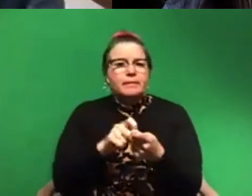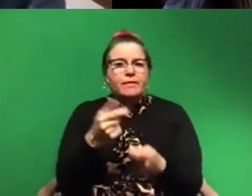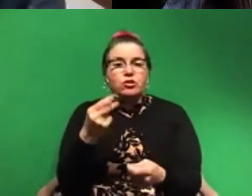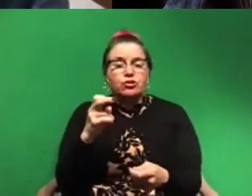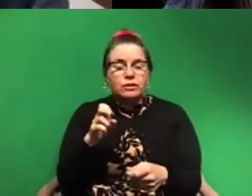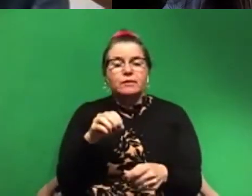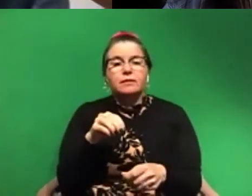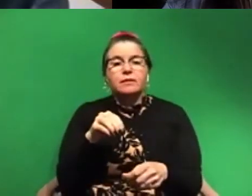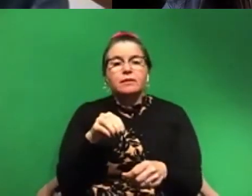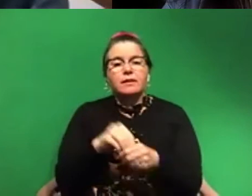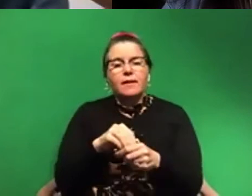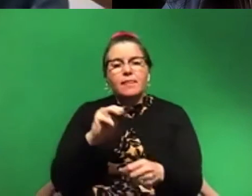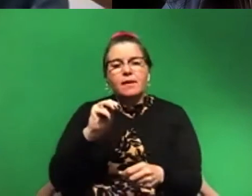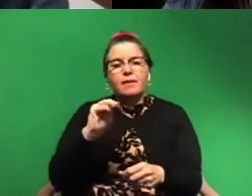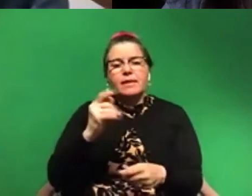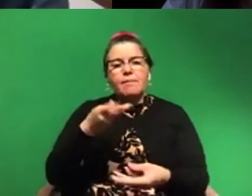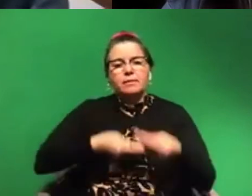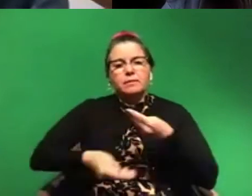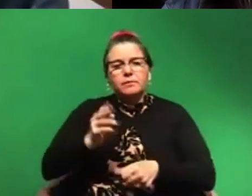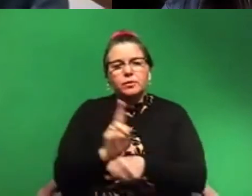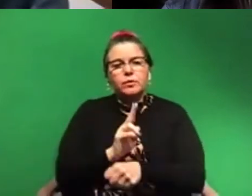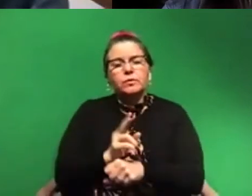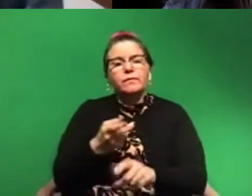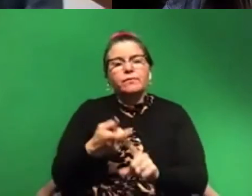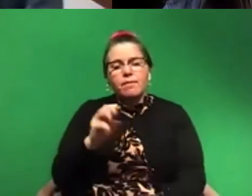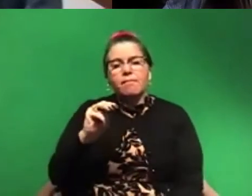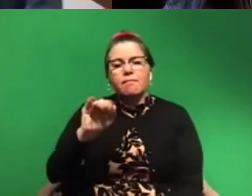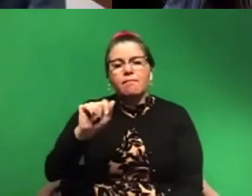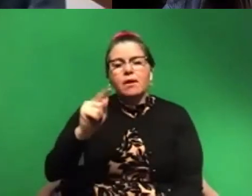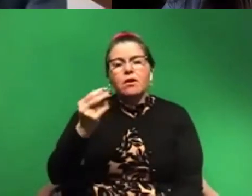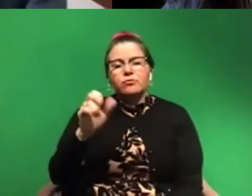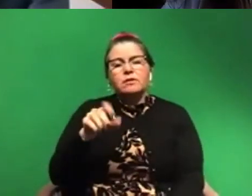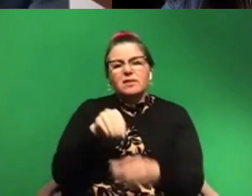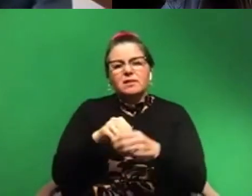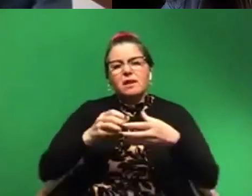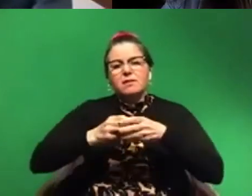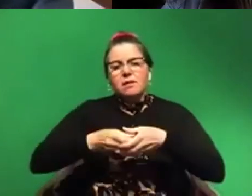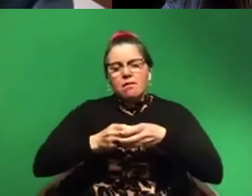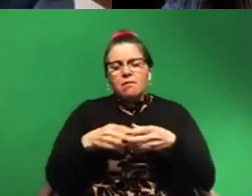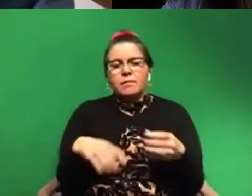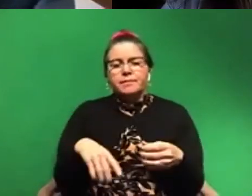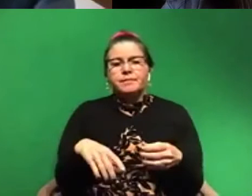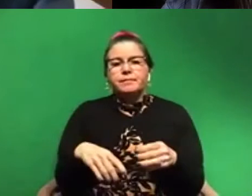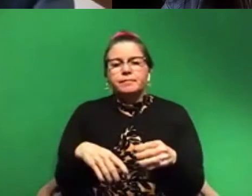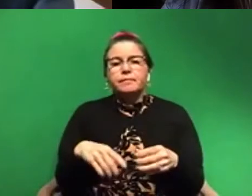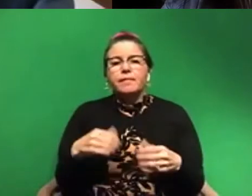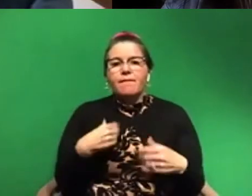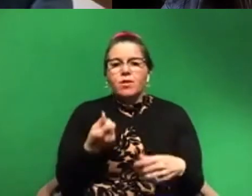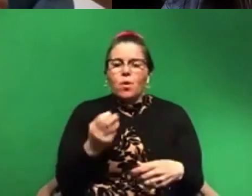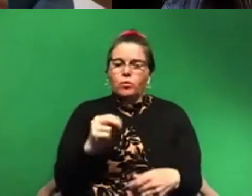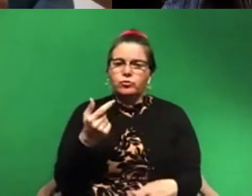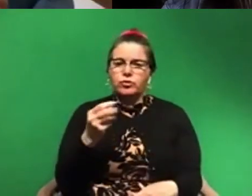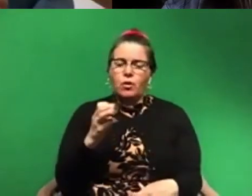of, uh, used in, in, from mitochondria, which are organelles and cells, um, that have their own genome, which is kind of cool. I mean,